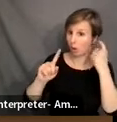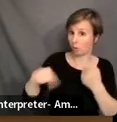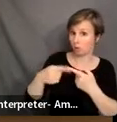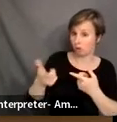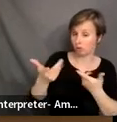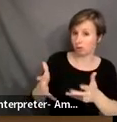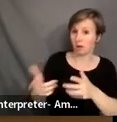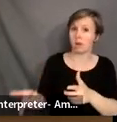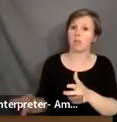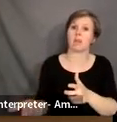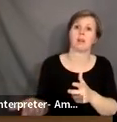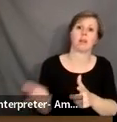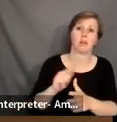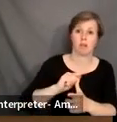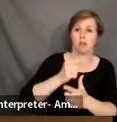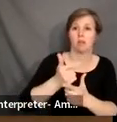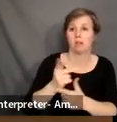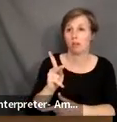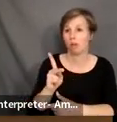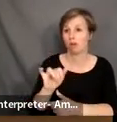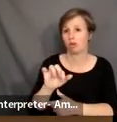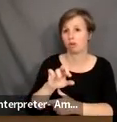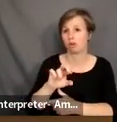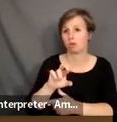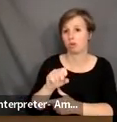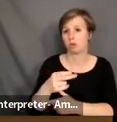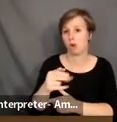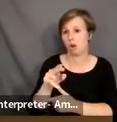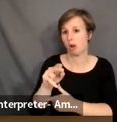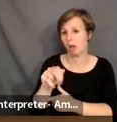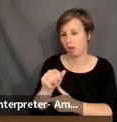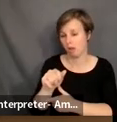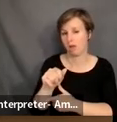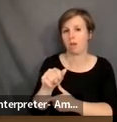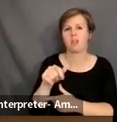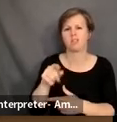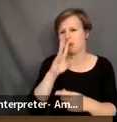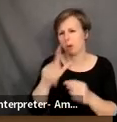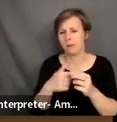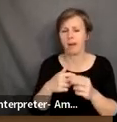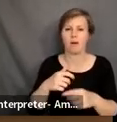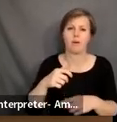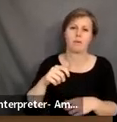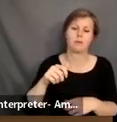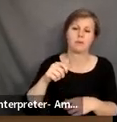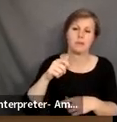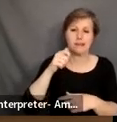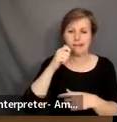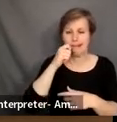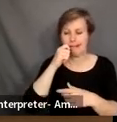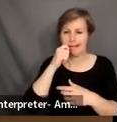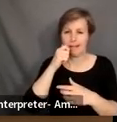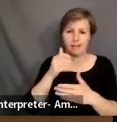Kershanna Heinz-Gather, who's going to be talking about situations, anti-racism teaching in the secondary